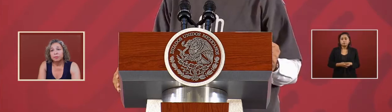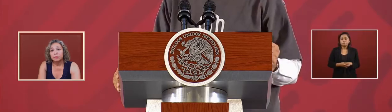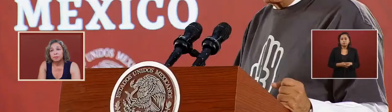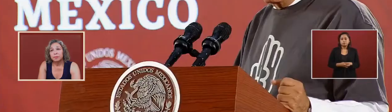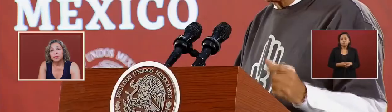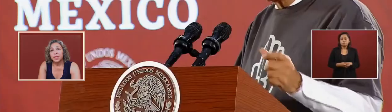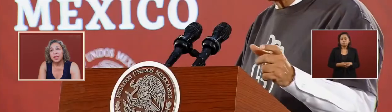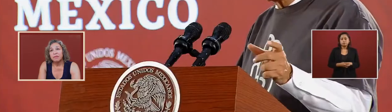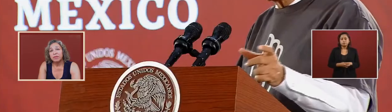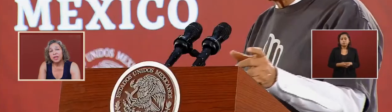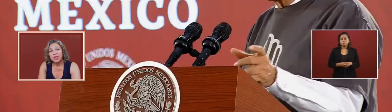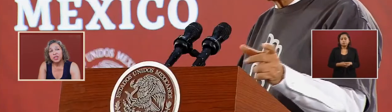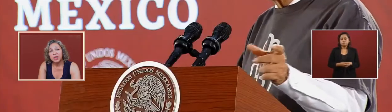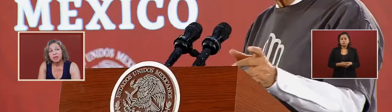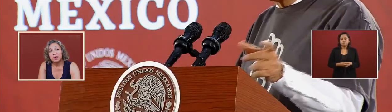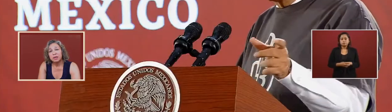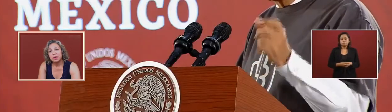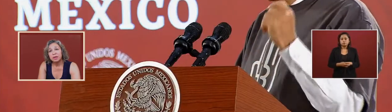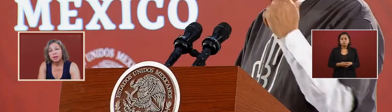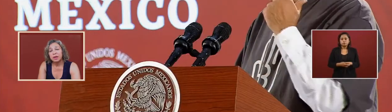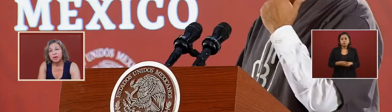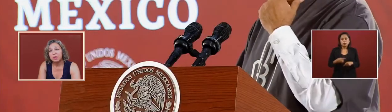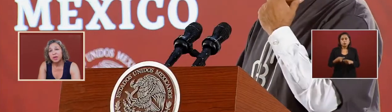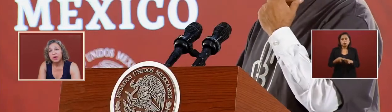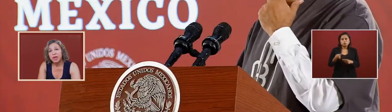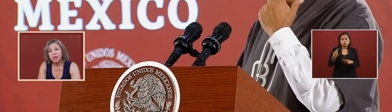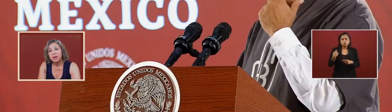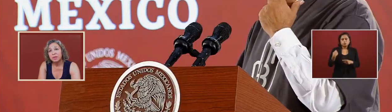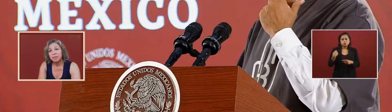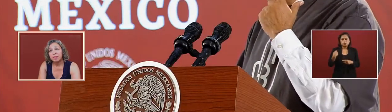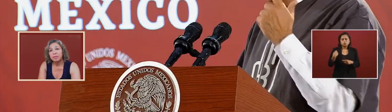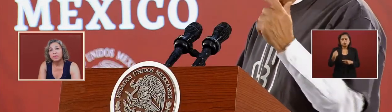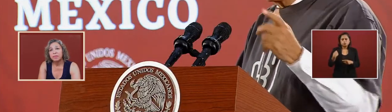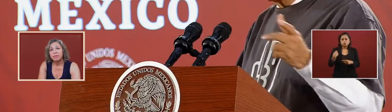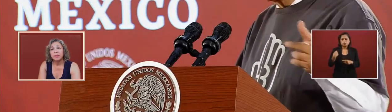an inflation in a period